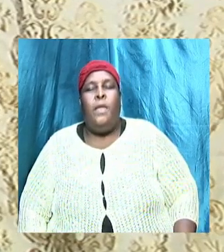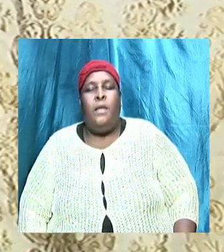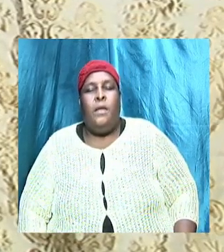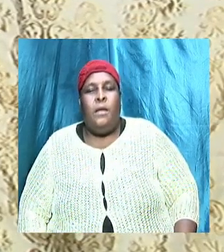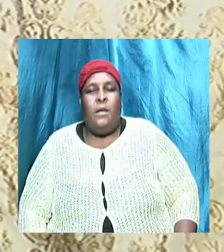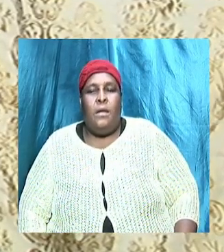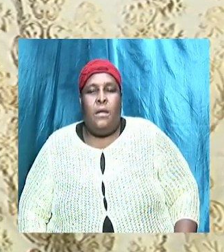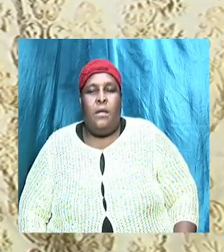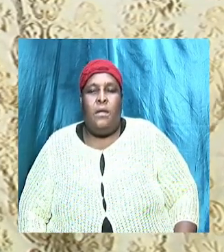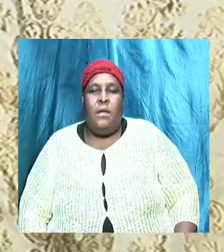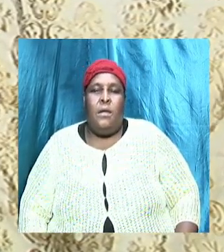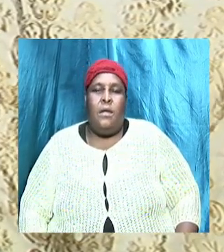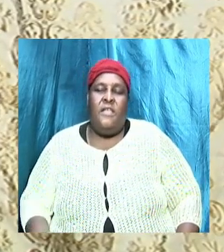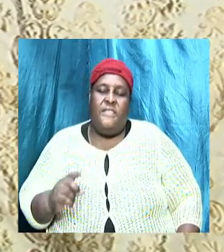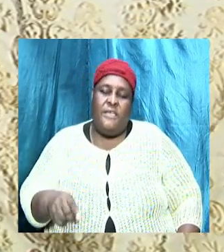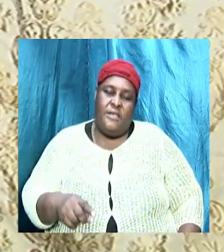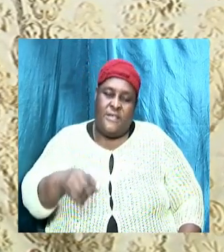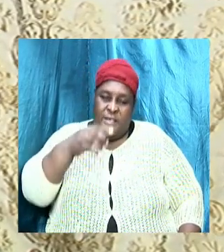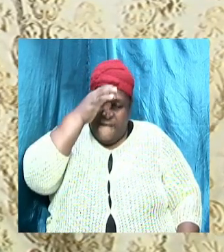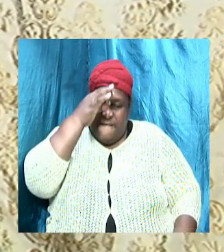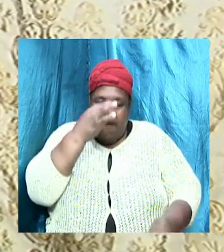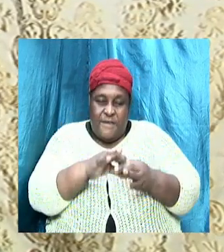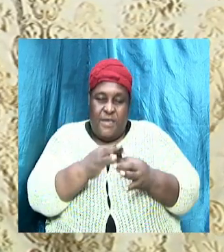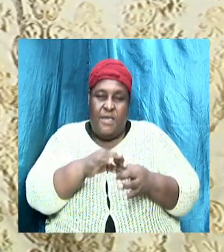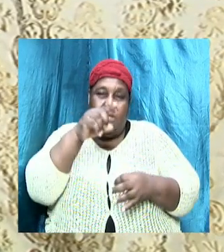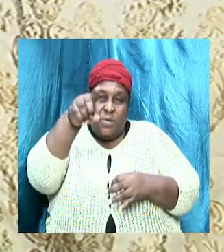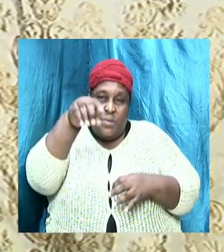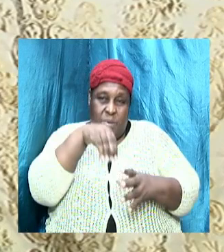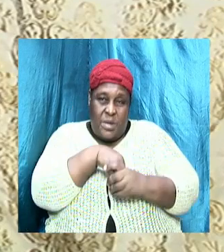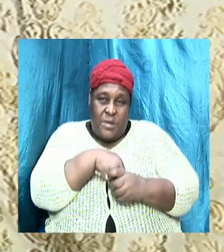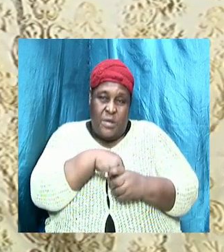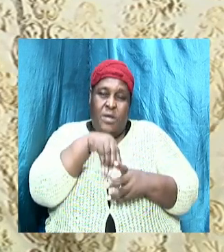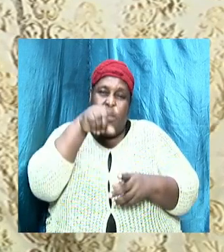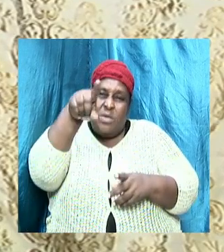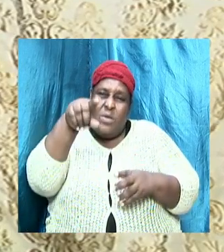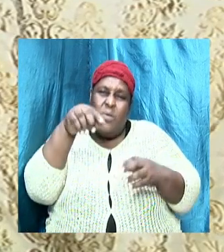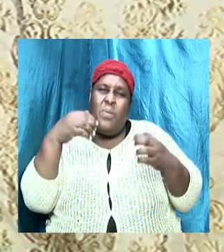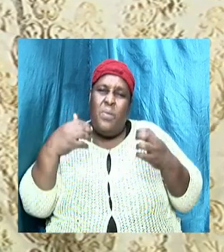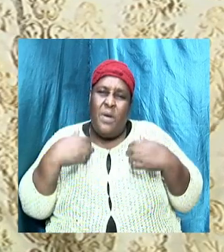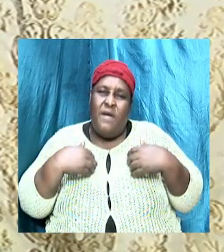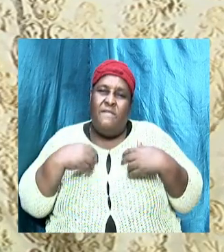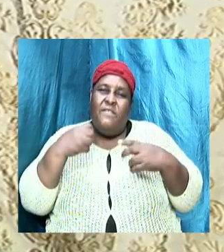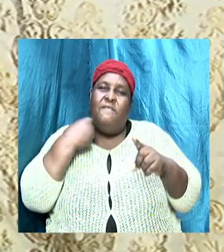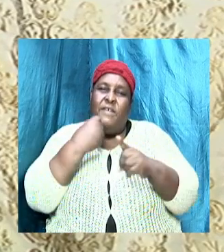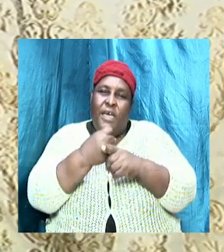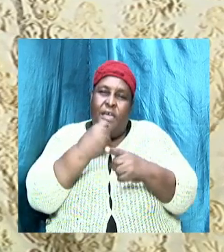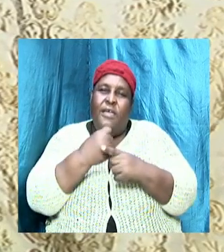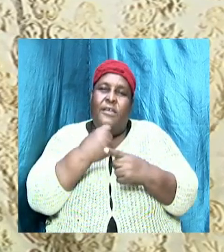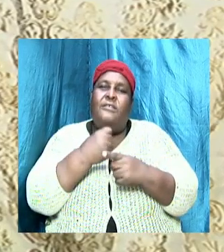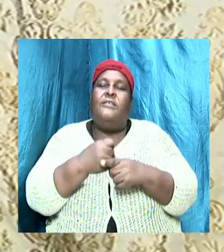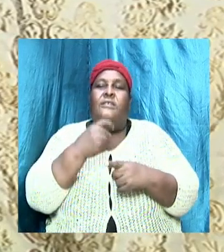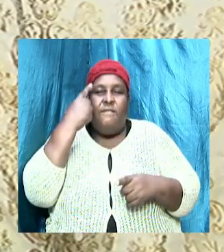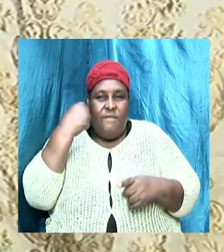this faith that you are in you have to fight for it